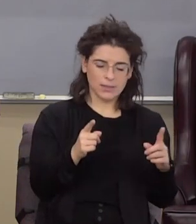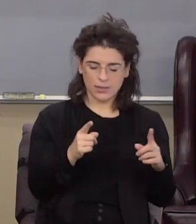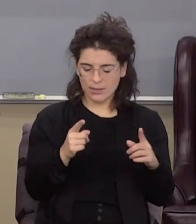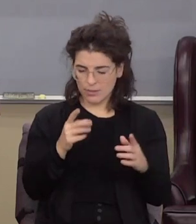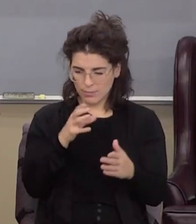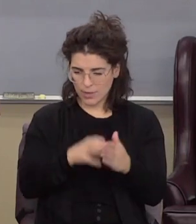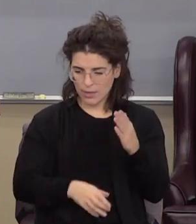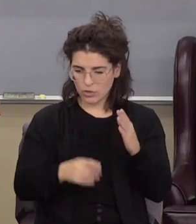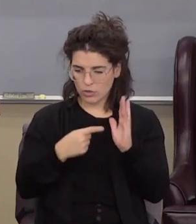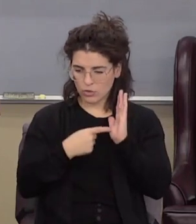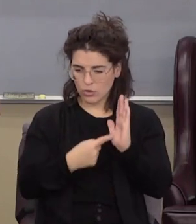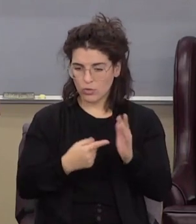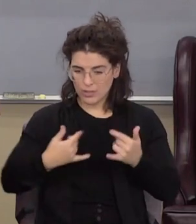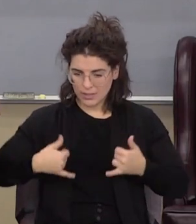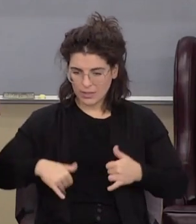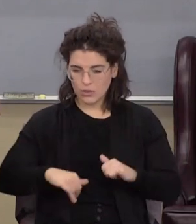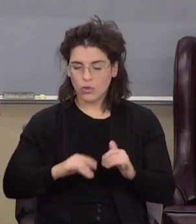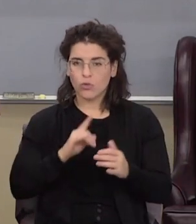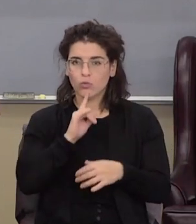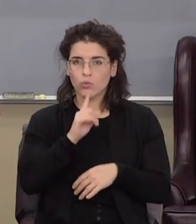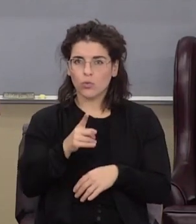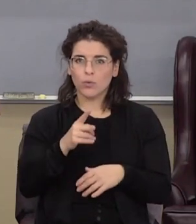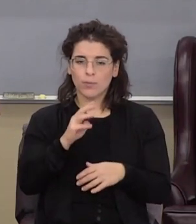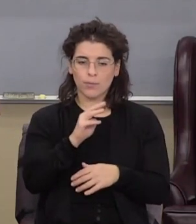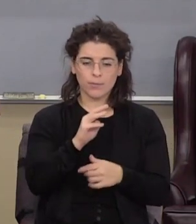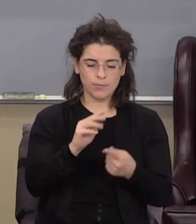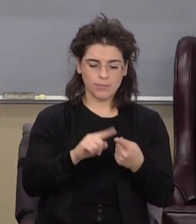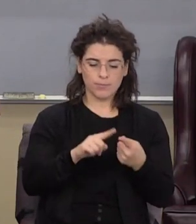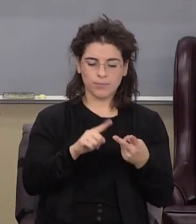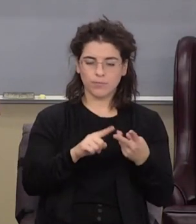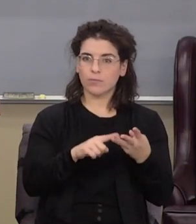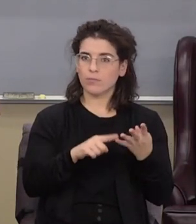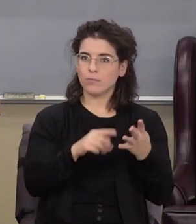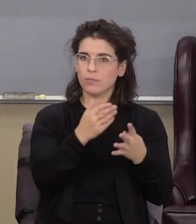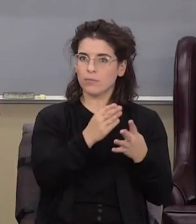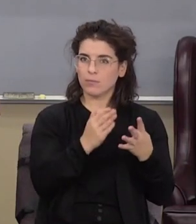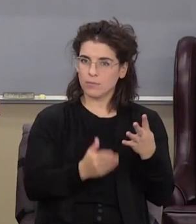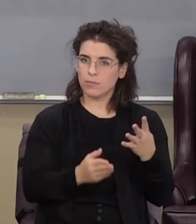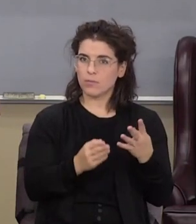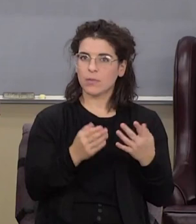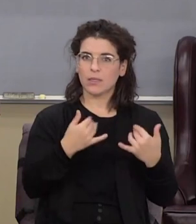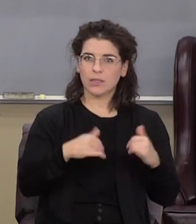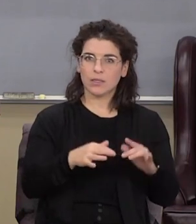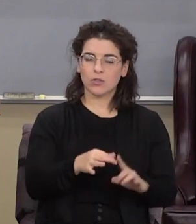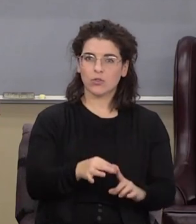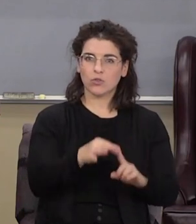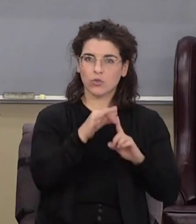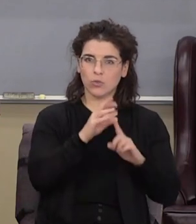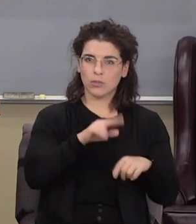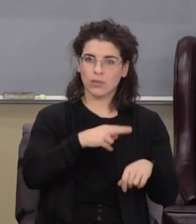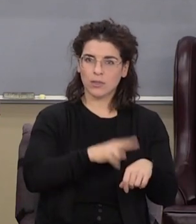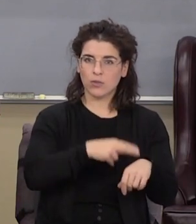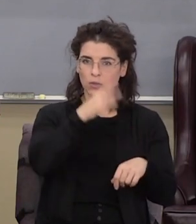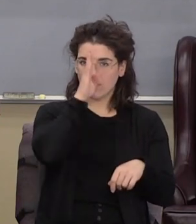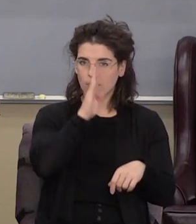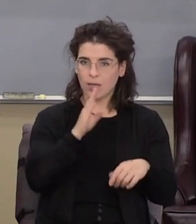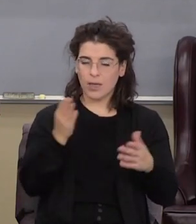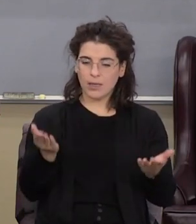still true. In Matthew, Mark, Luke, and John, Israel is still the chosen nation of God in the earth.